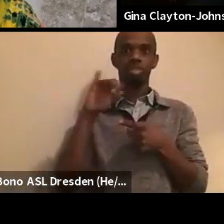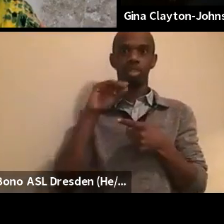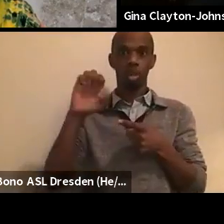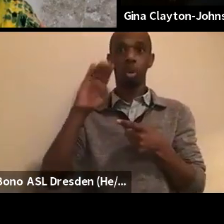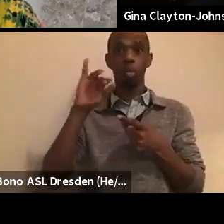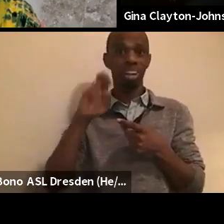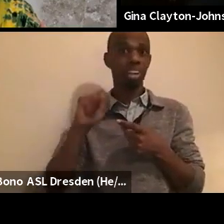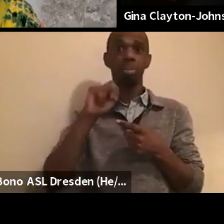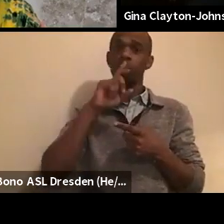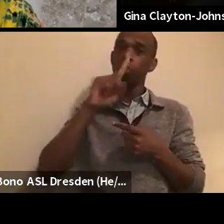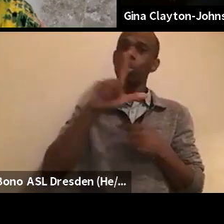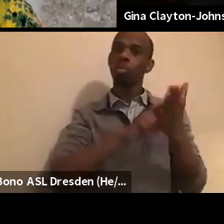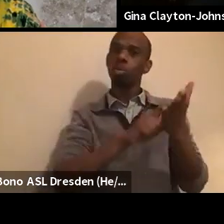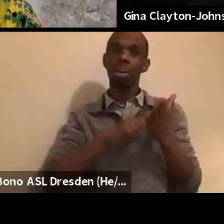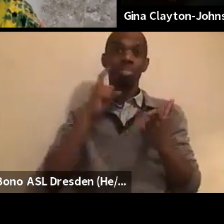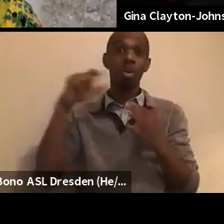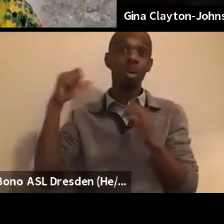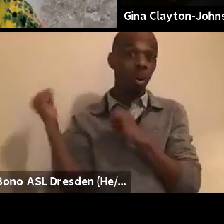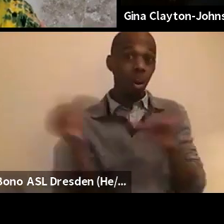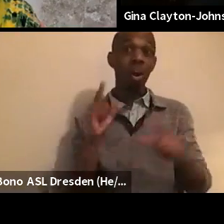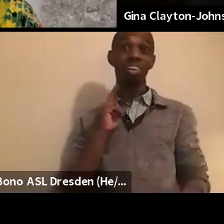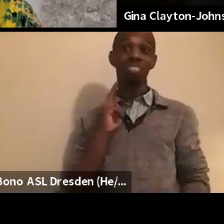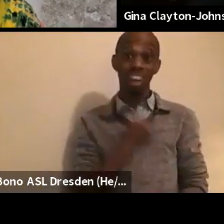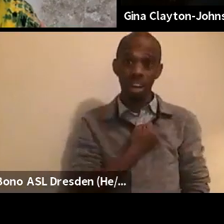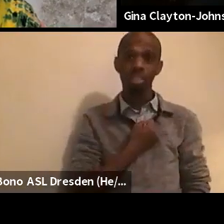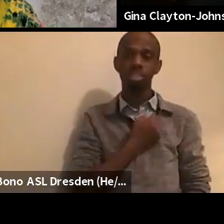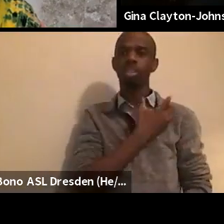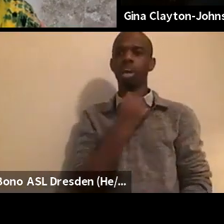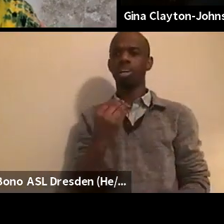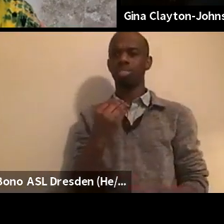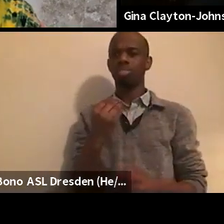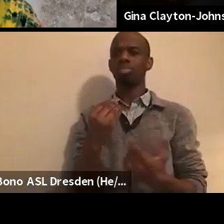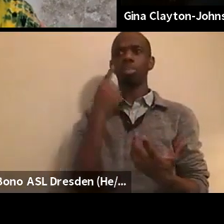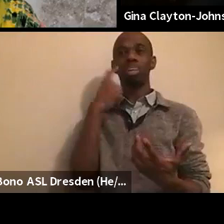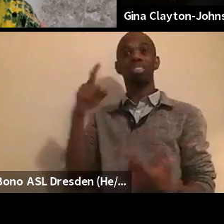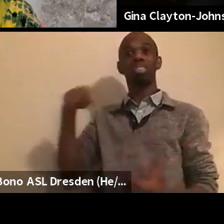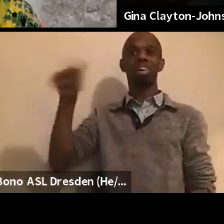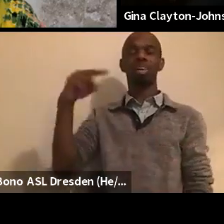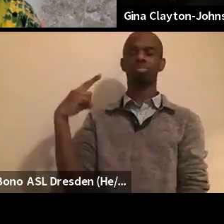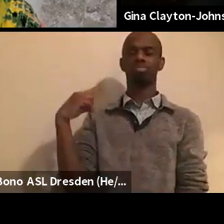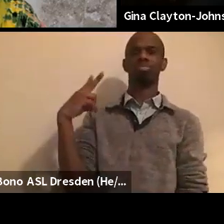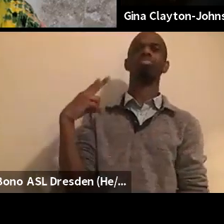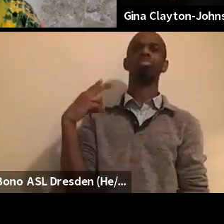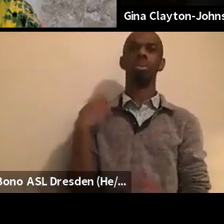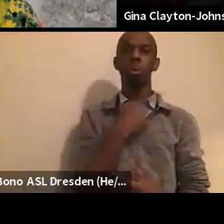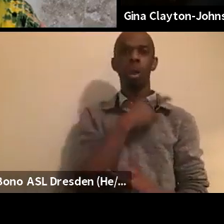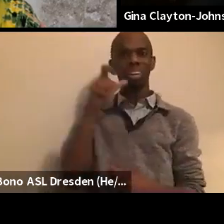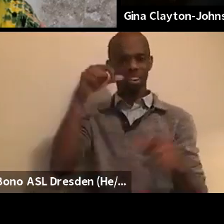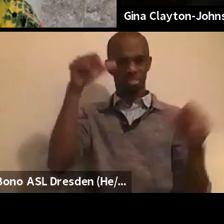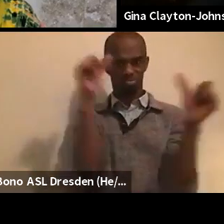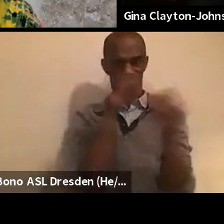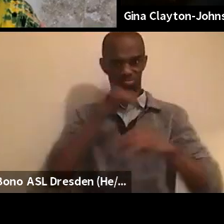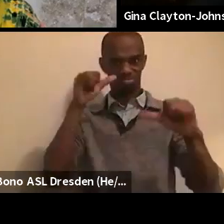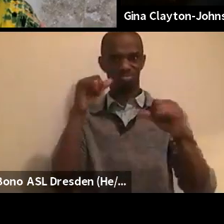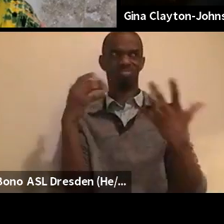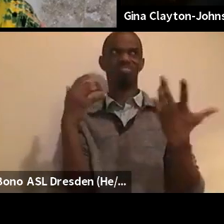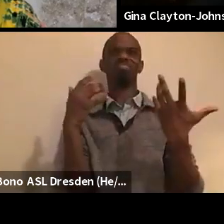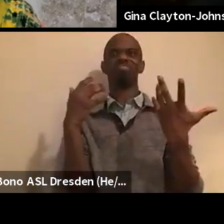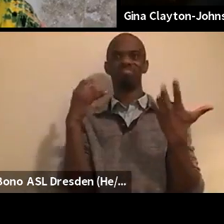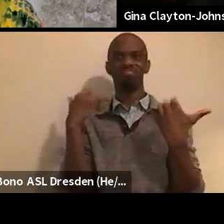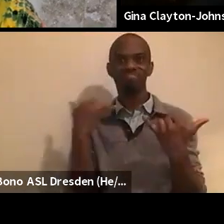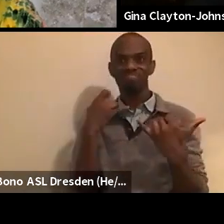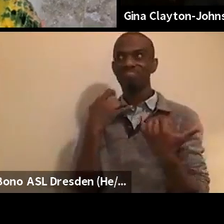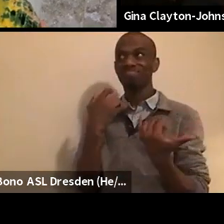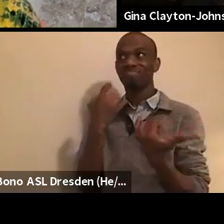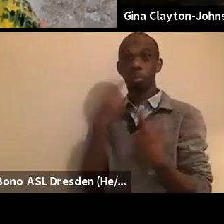not radical or that, you know, because we chose to, um, ensure that we got Biden, um, that we